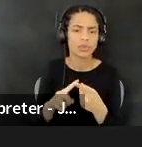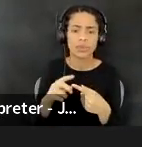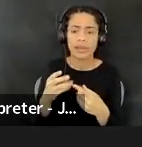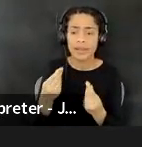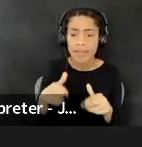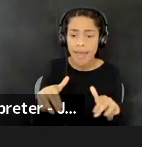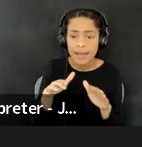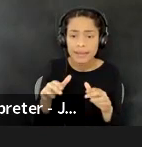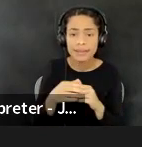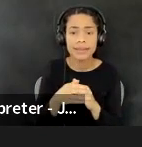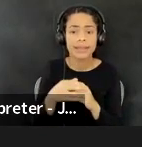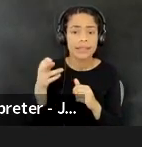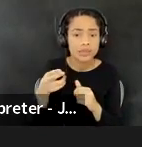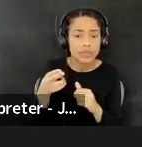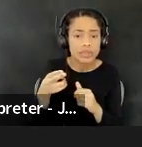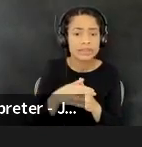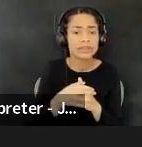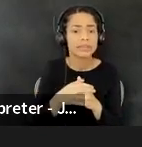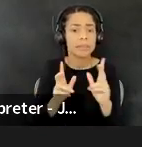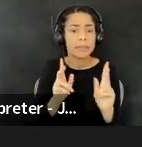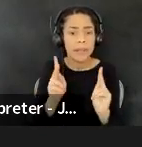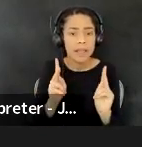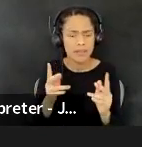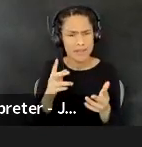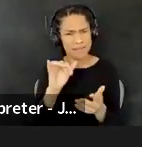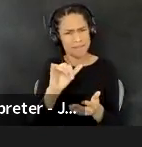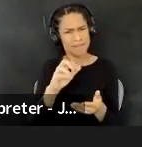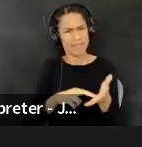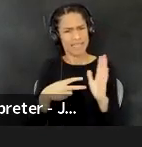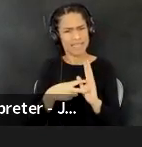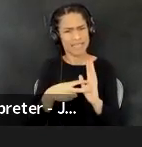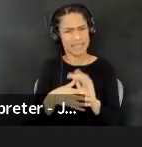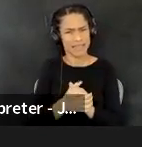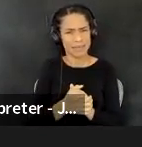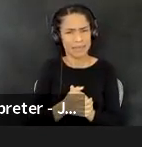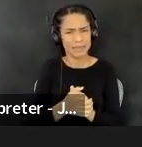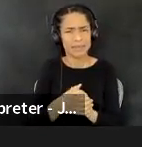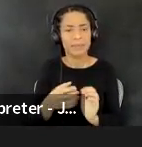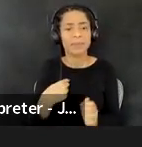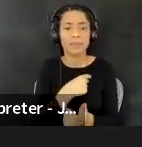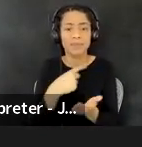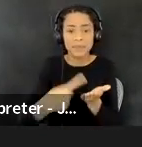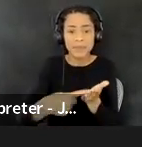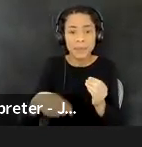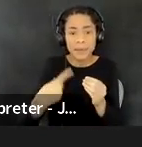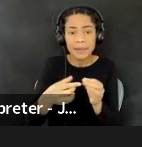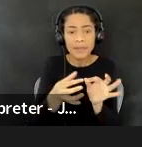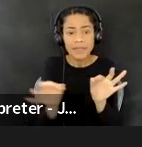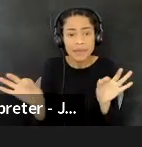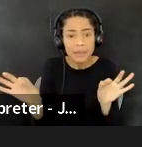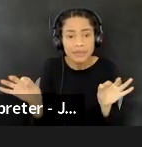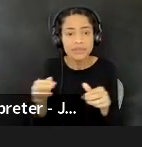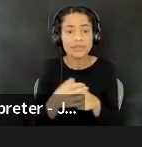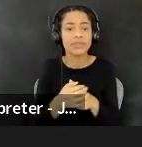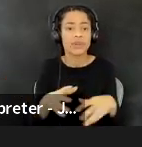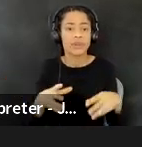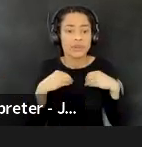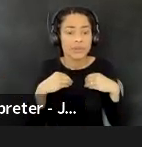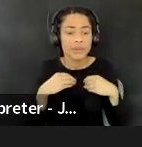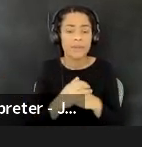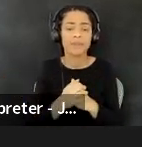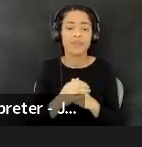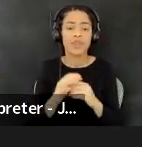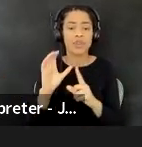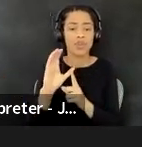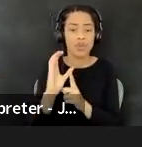Um, we, uh, talked about, um, language and ownership, cultural appropriation,